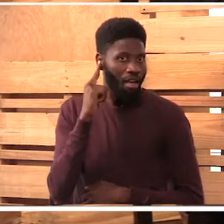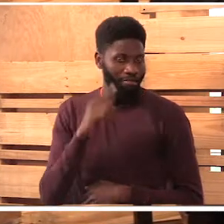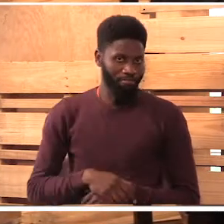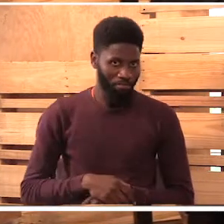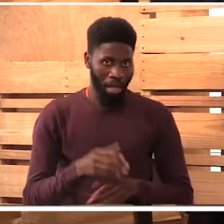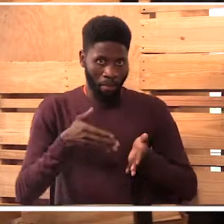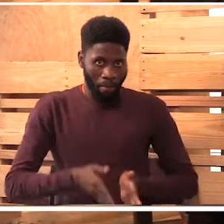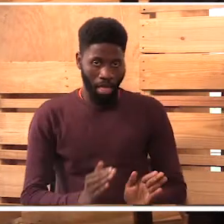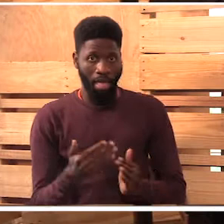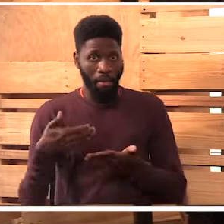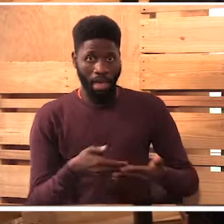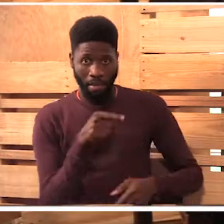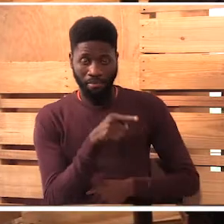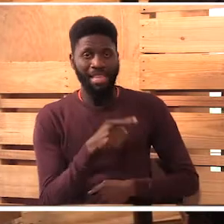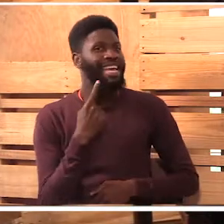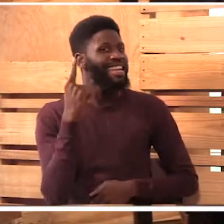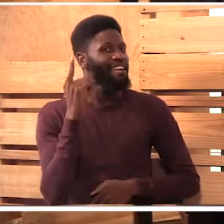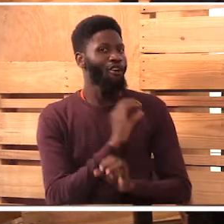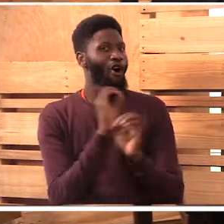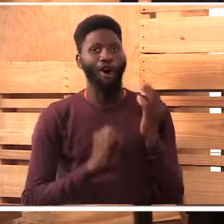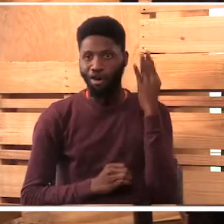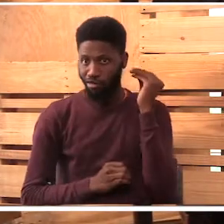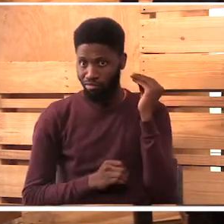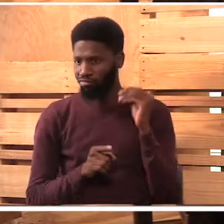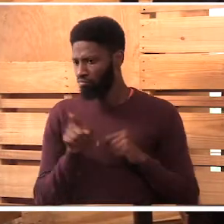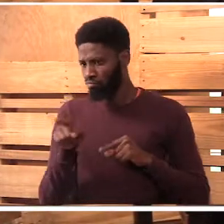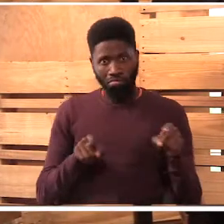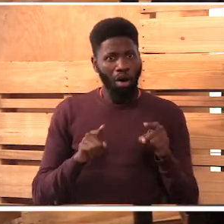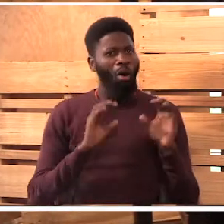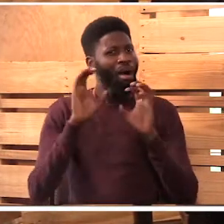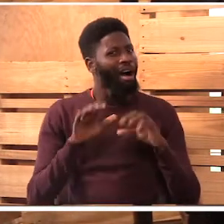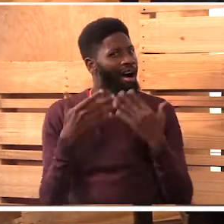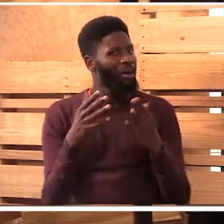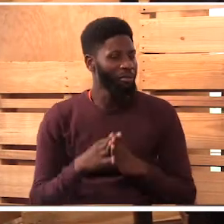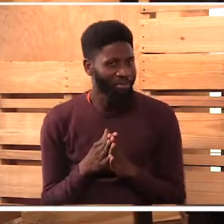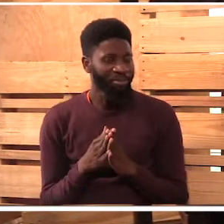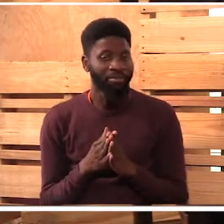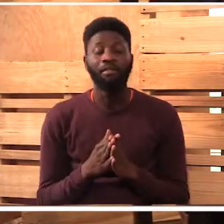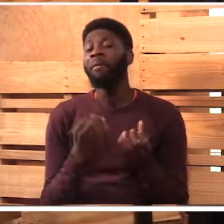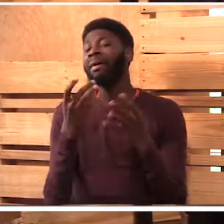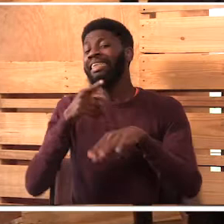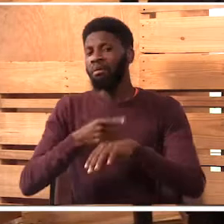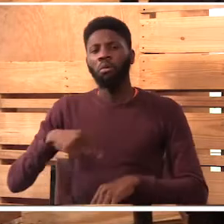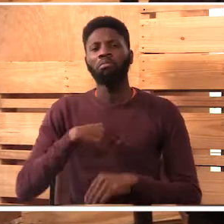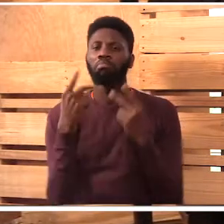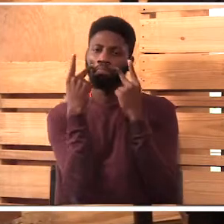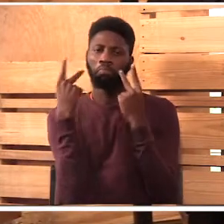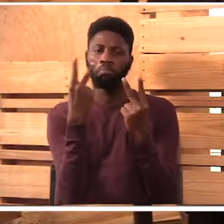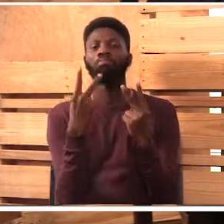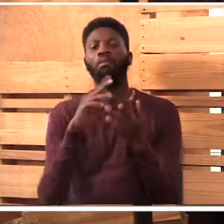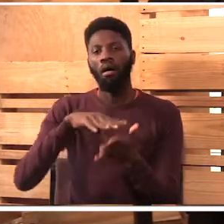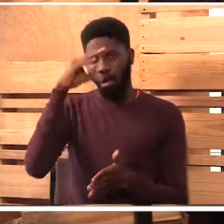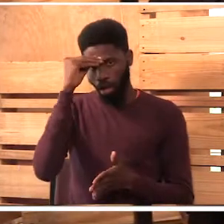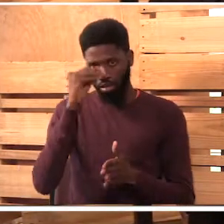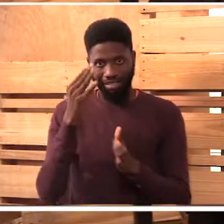who is not deaf how they communicate? Most of the times we see them like they learn sign language